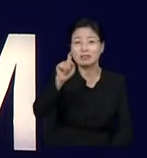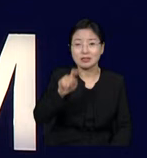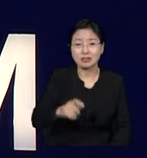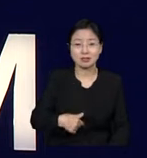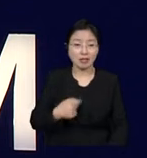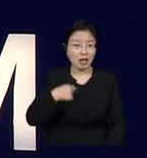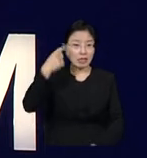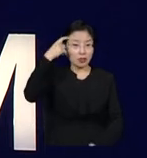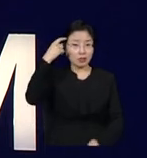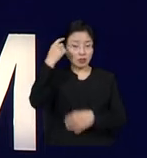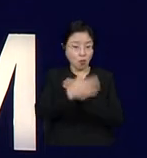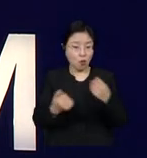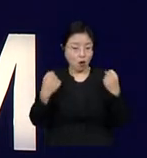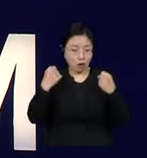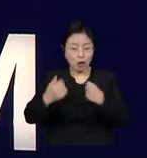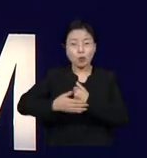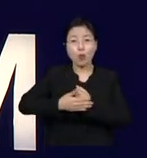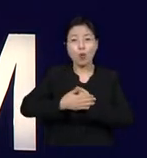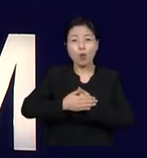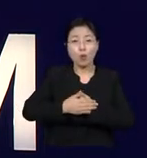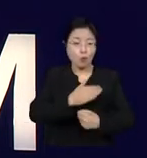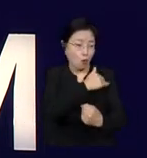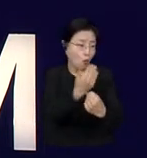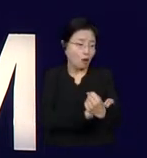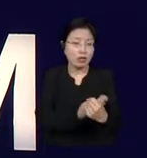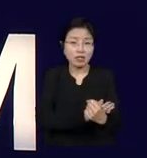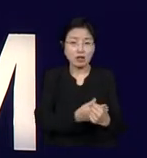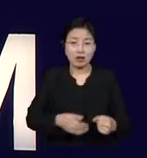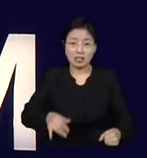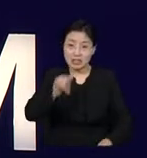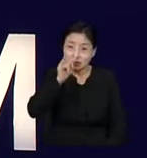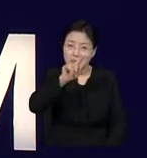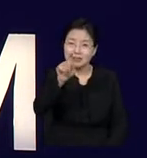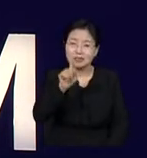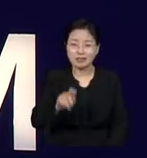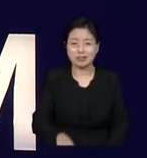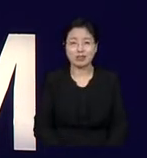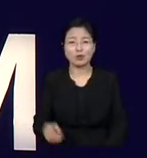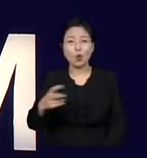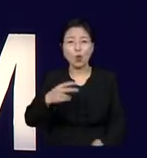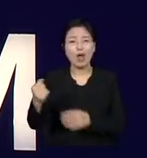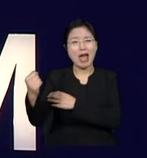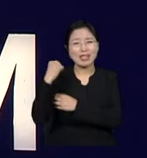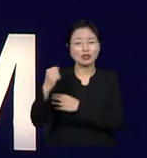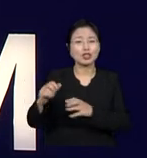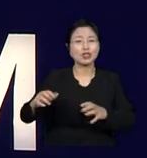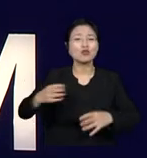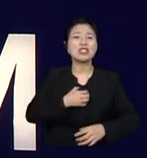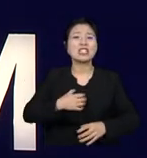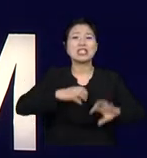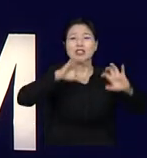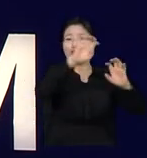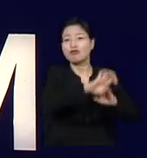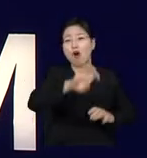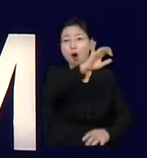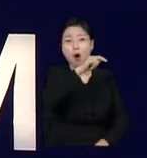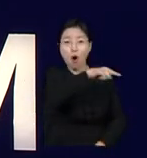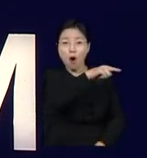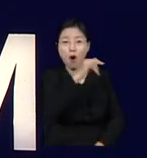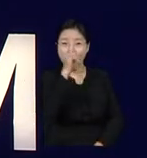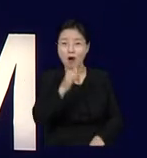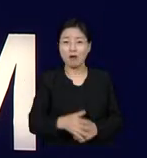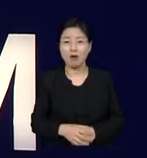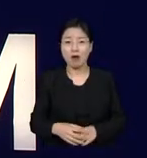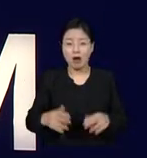has collapsed? Or like we're seeing now with the energy crisis in Europe, people can't afford to pay for their heating in their house, or they